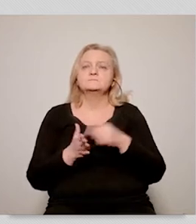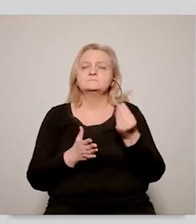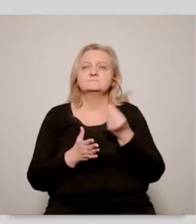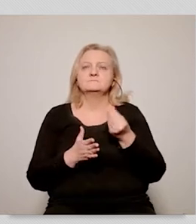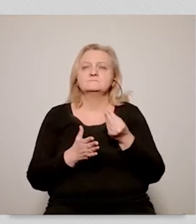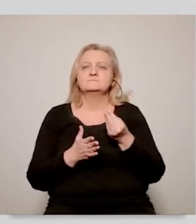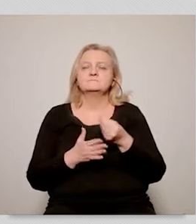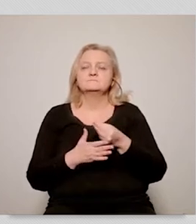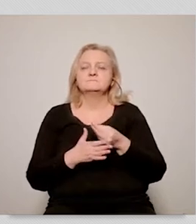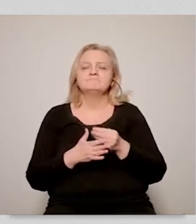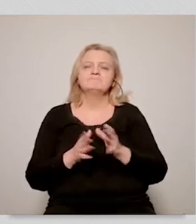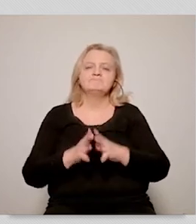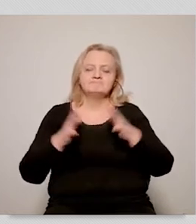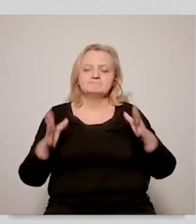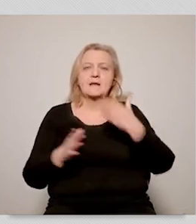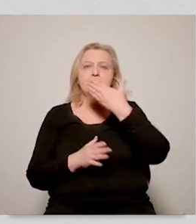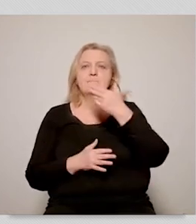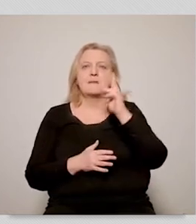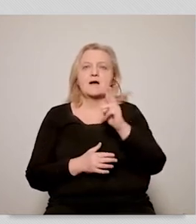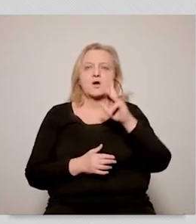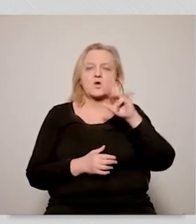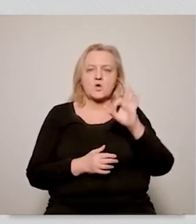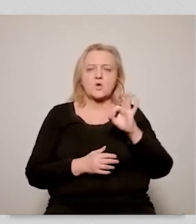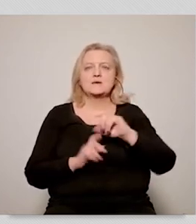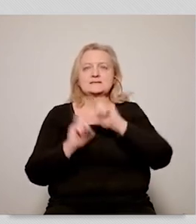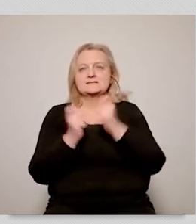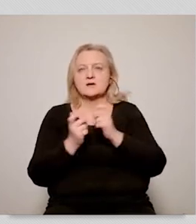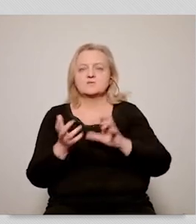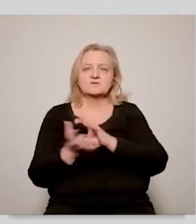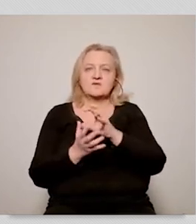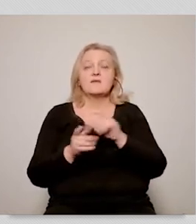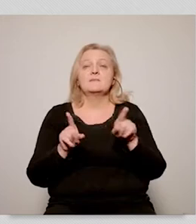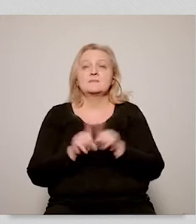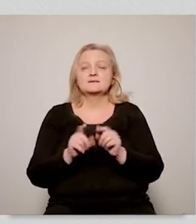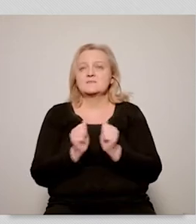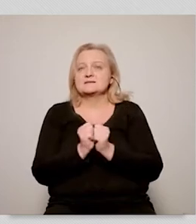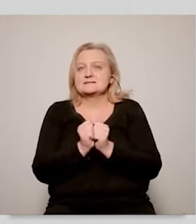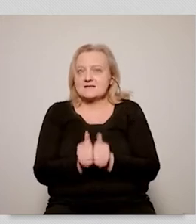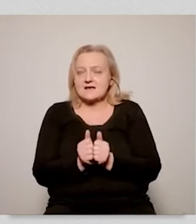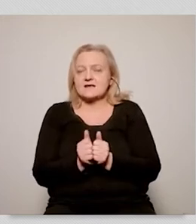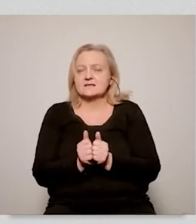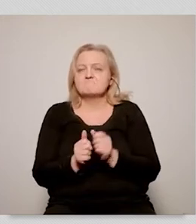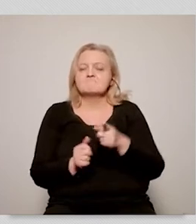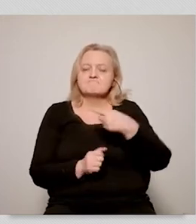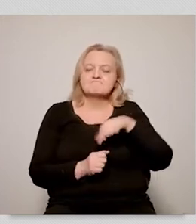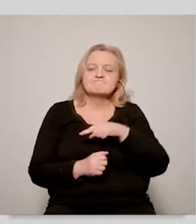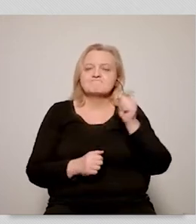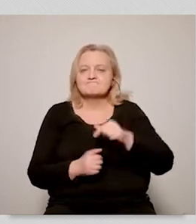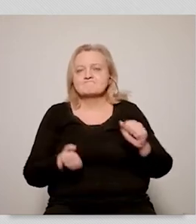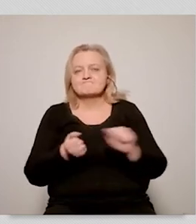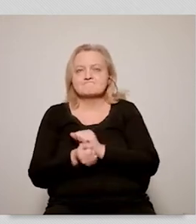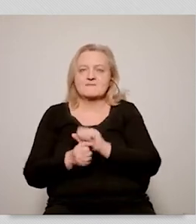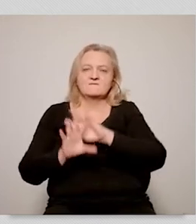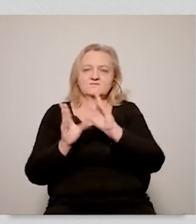And let me give you some brief information on the global